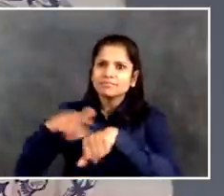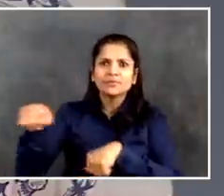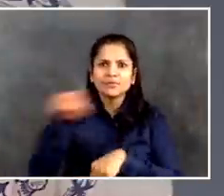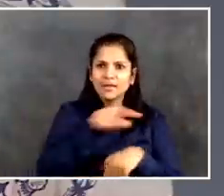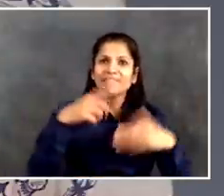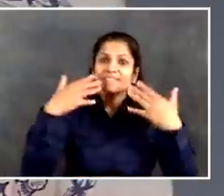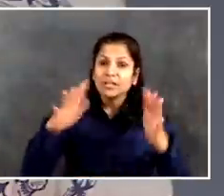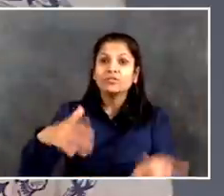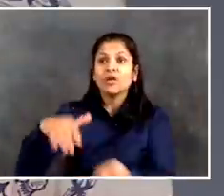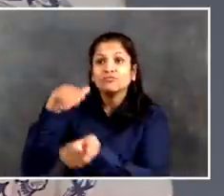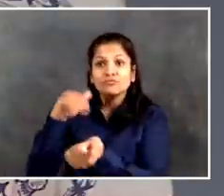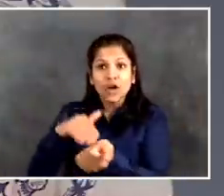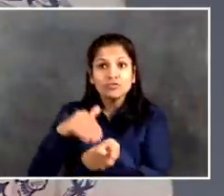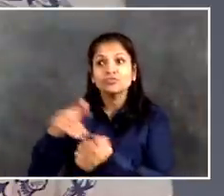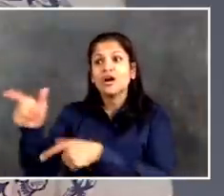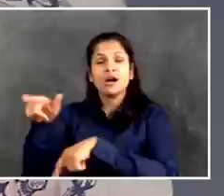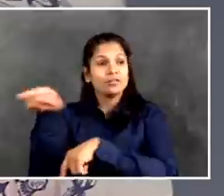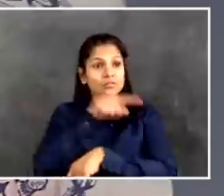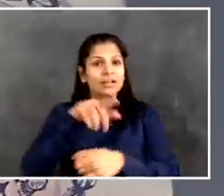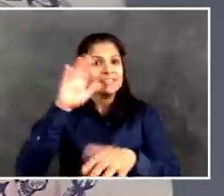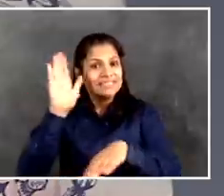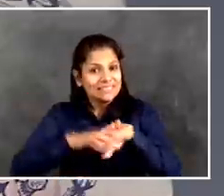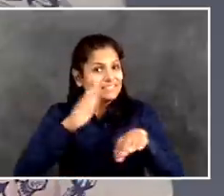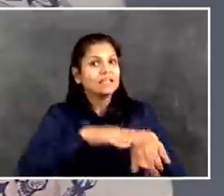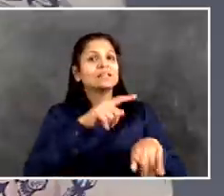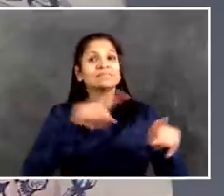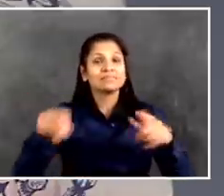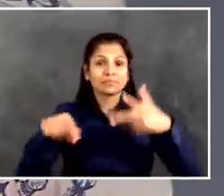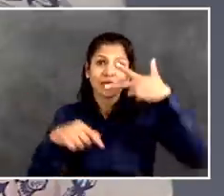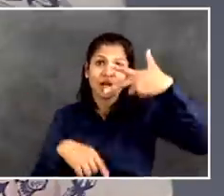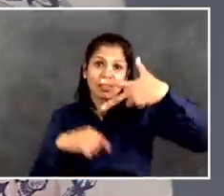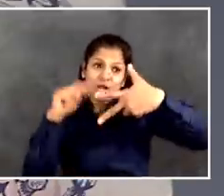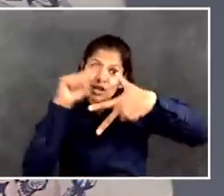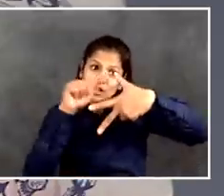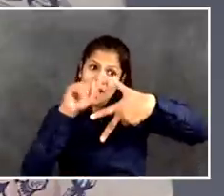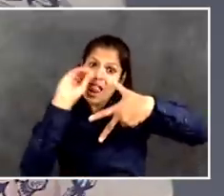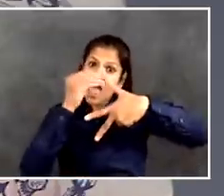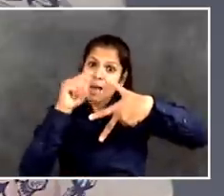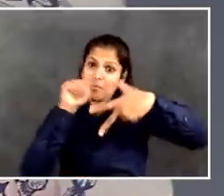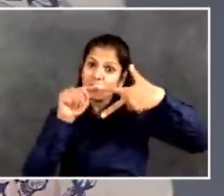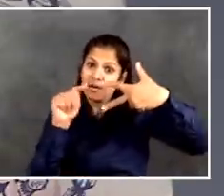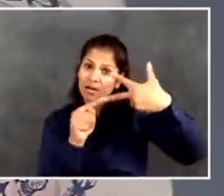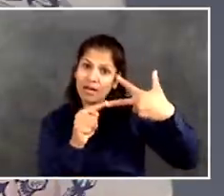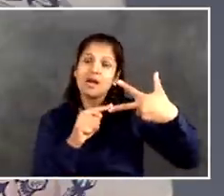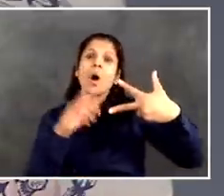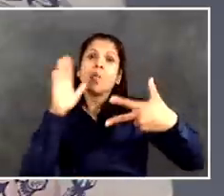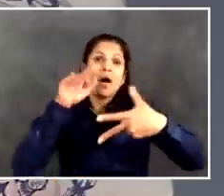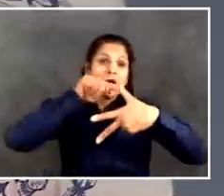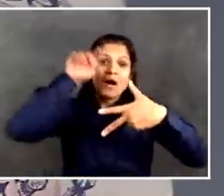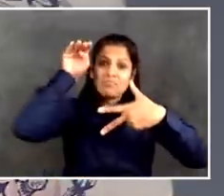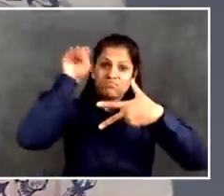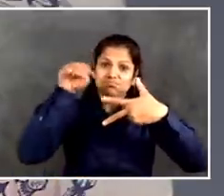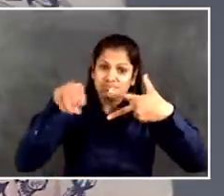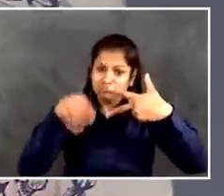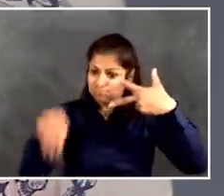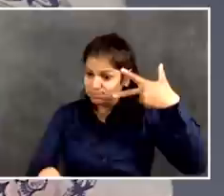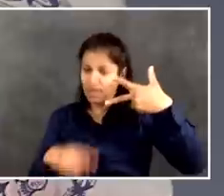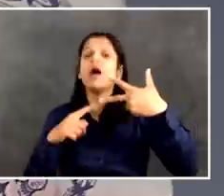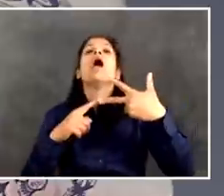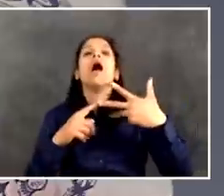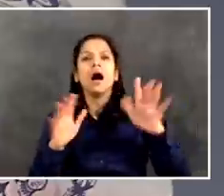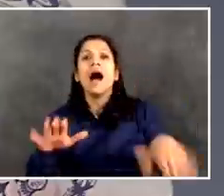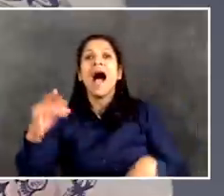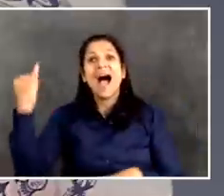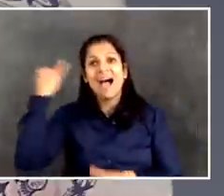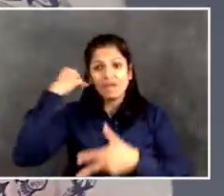These indicators are to tell us where we stand. If they keep going the right direction, that tells us at some point we can loosen